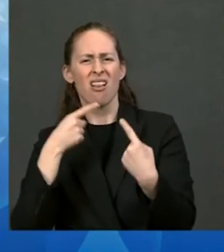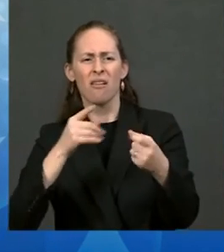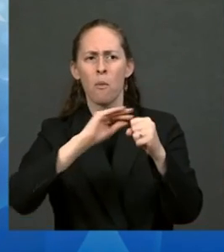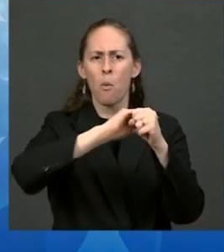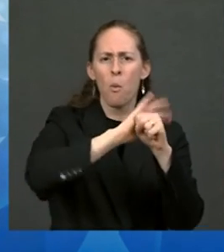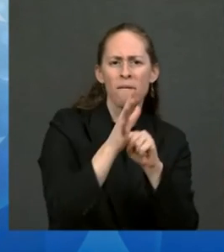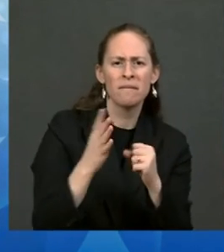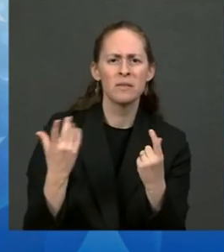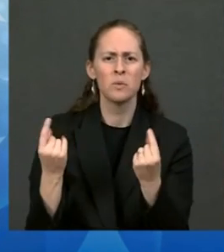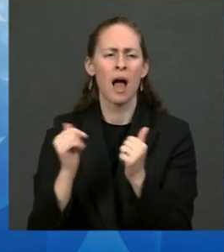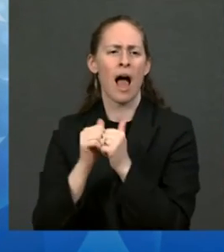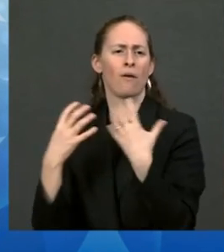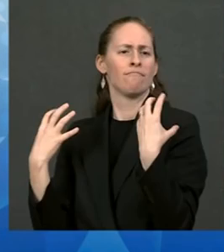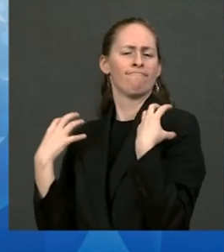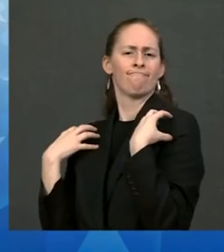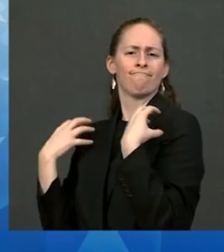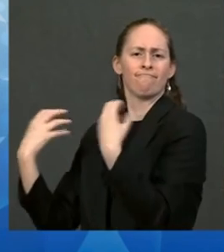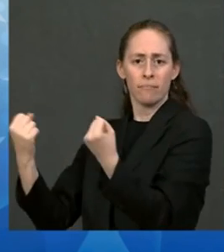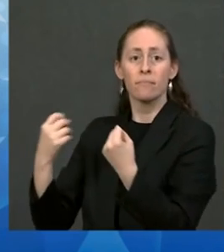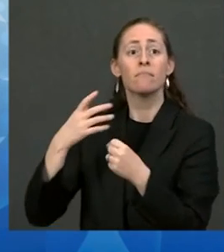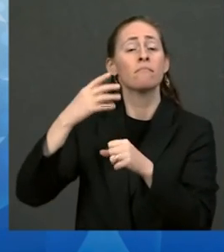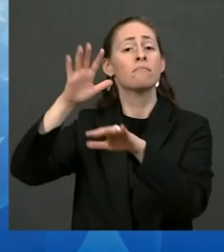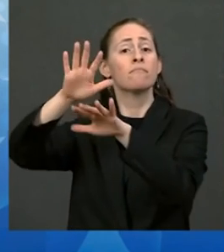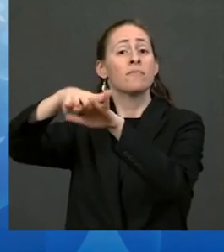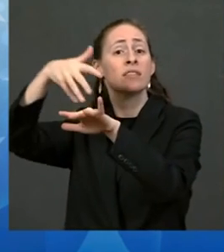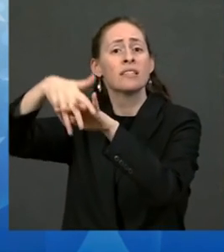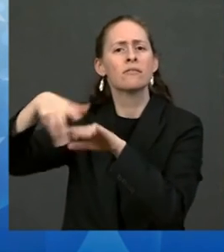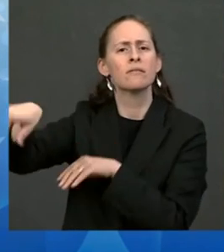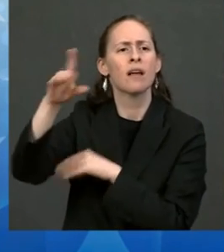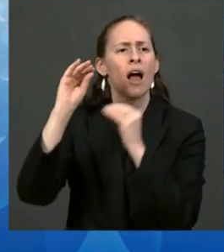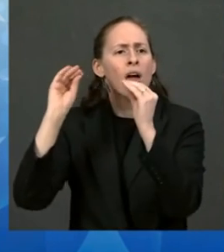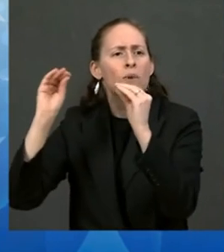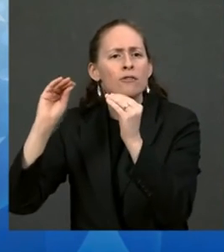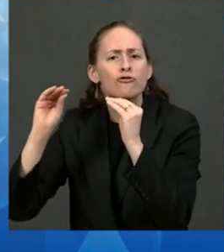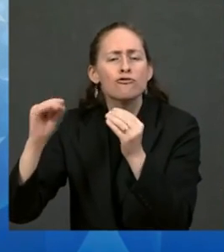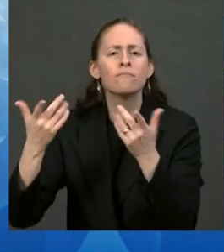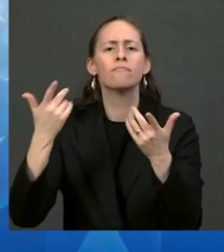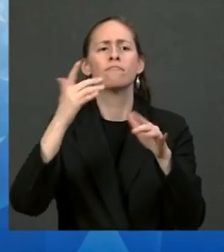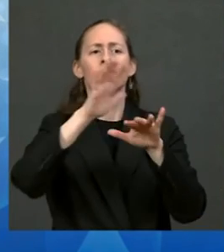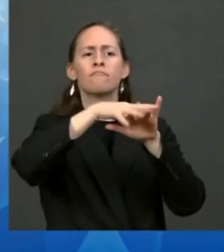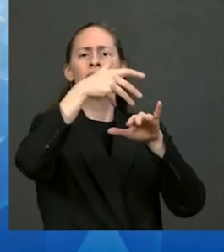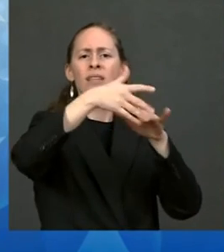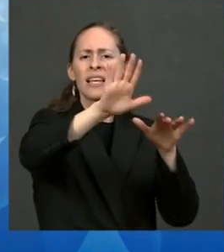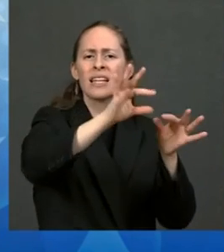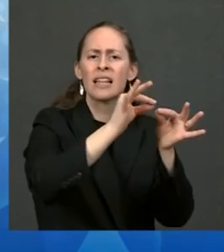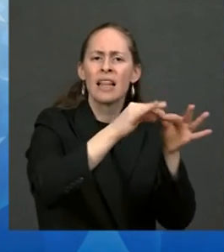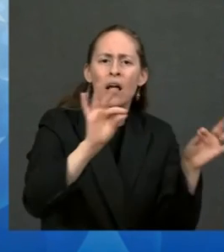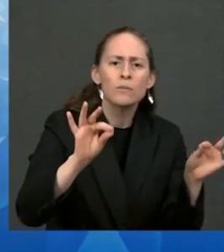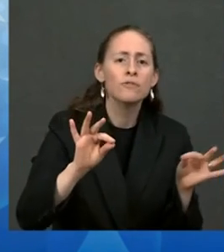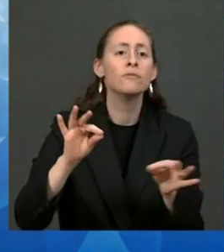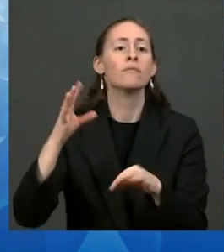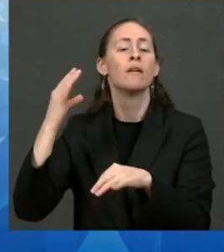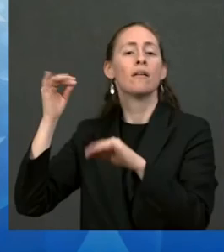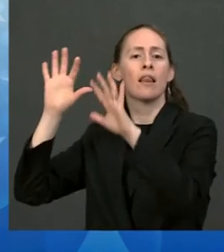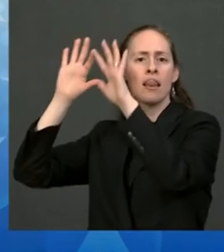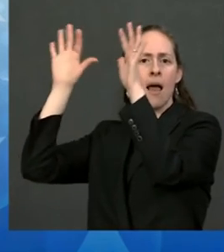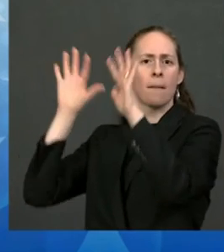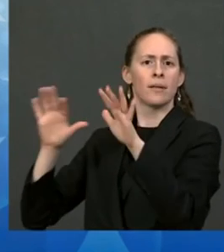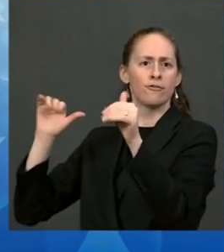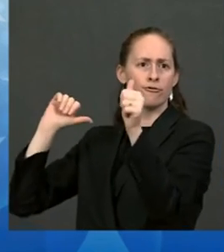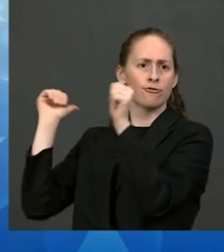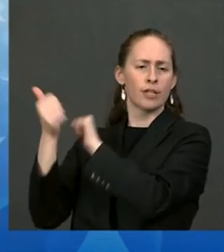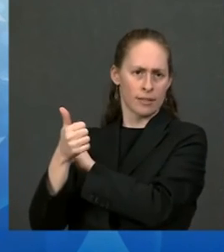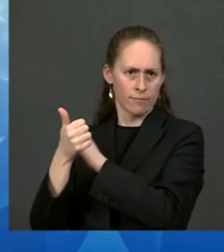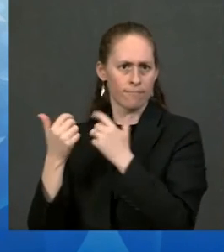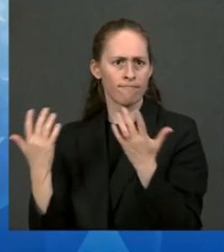and Native languages, public safety and justice, climate change impacts and solutions, tribal treaty